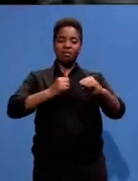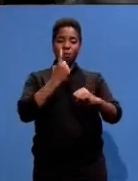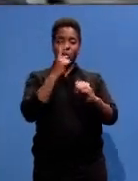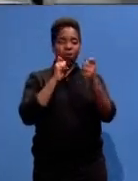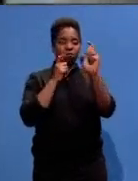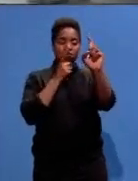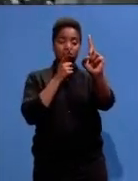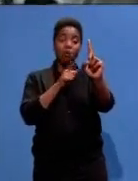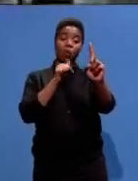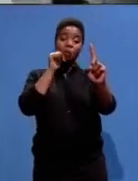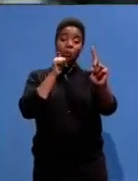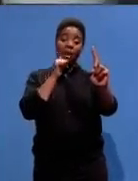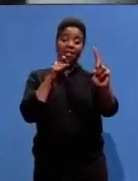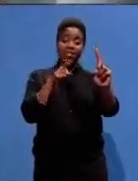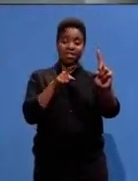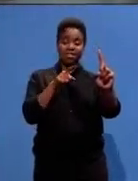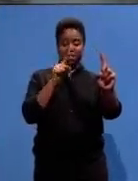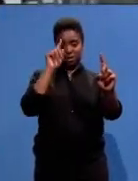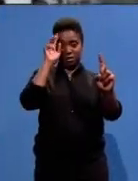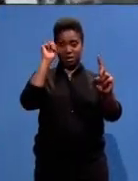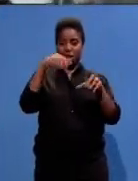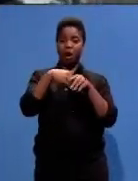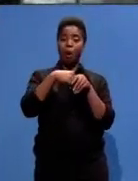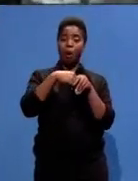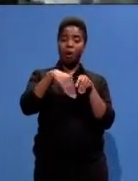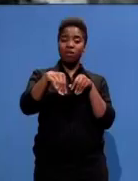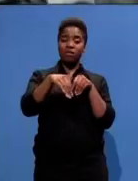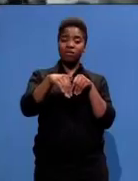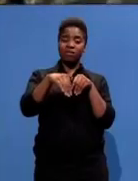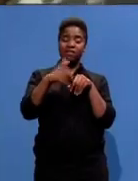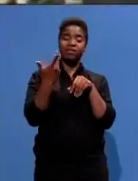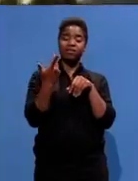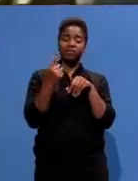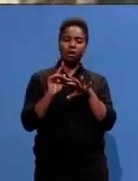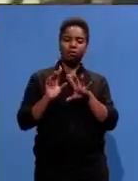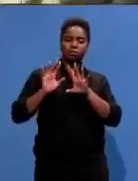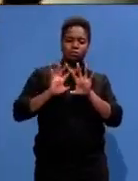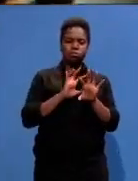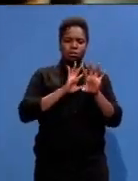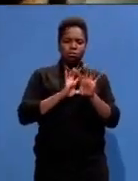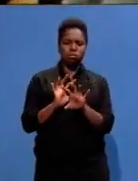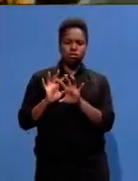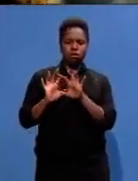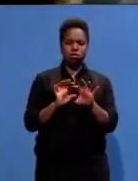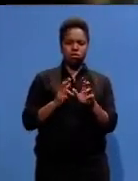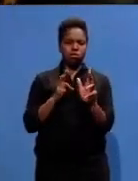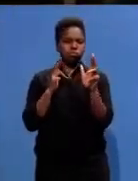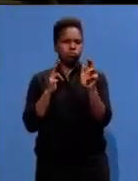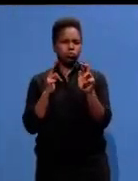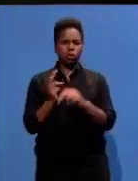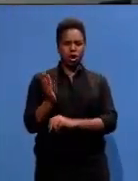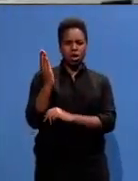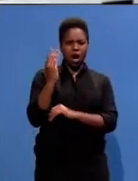were toy-toying. And toy-toy is a military type of dance, shoot, club, all these things.